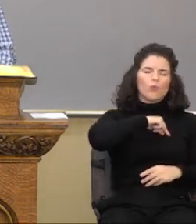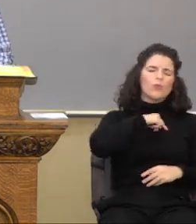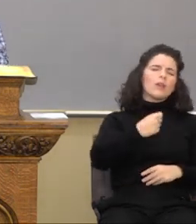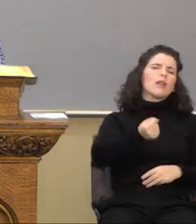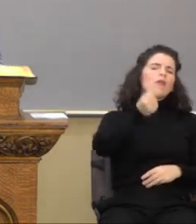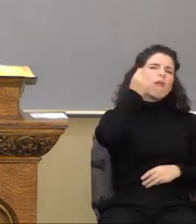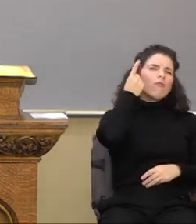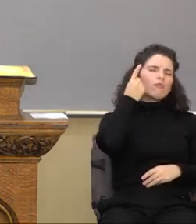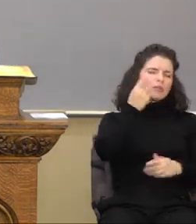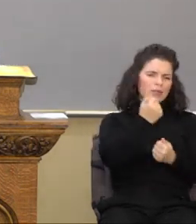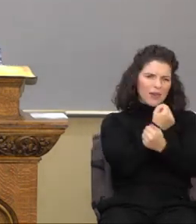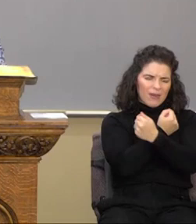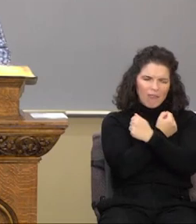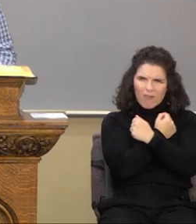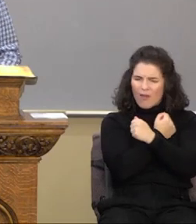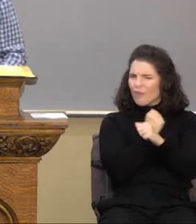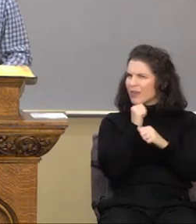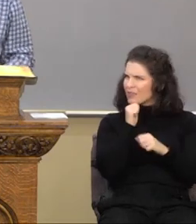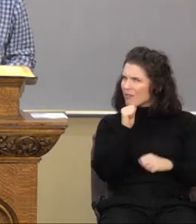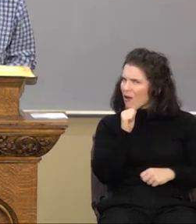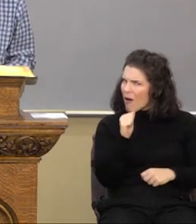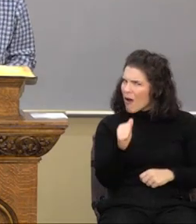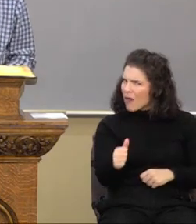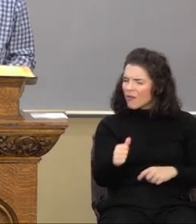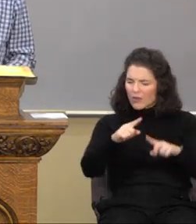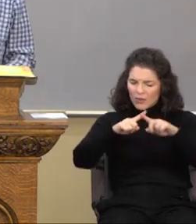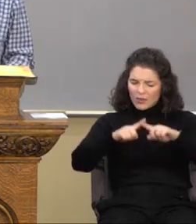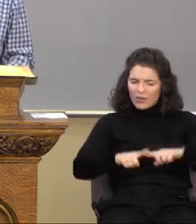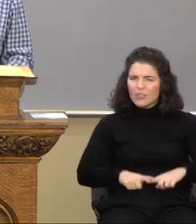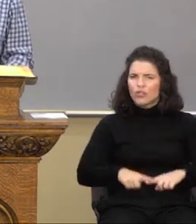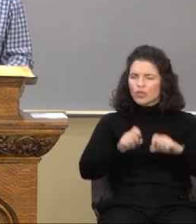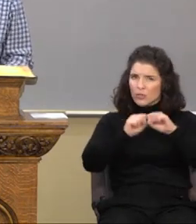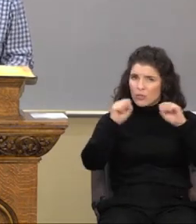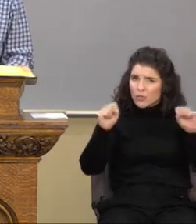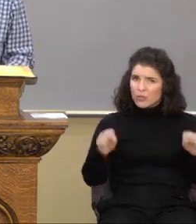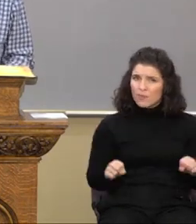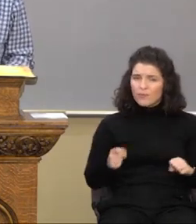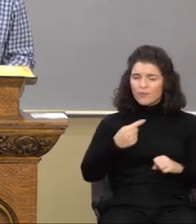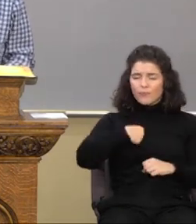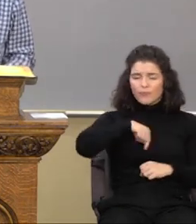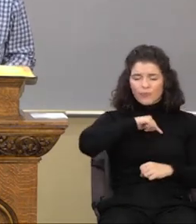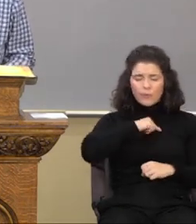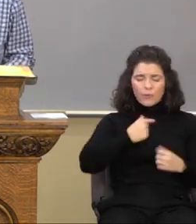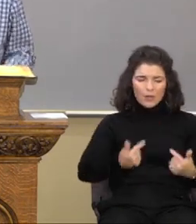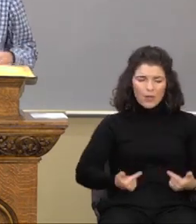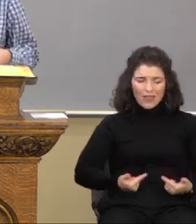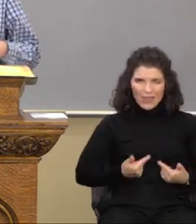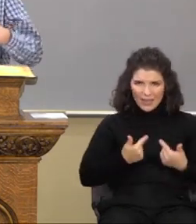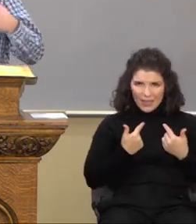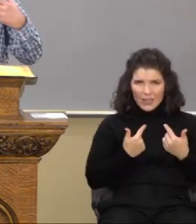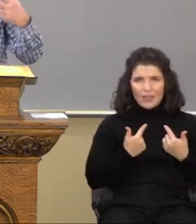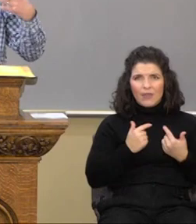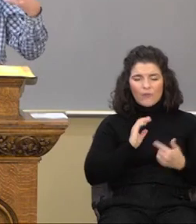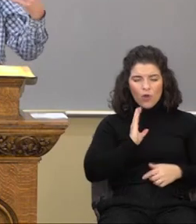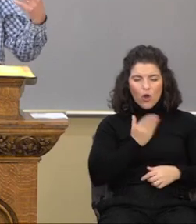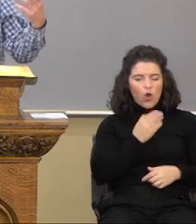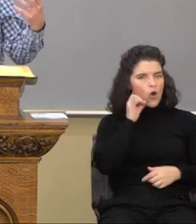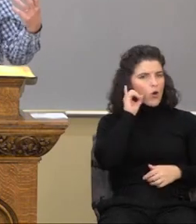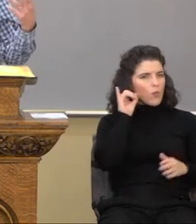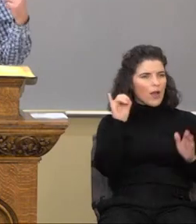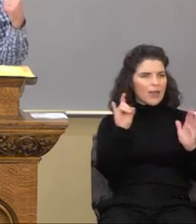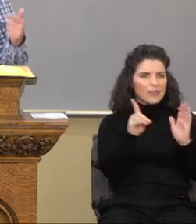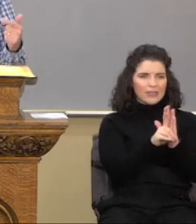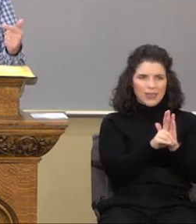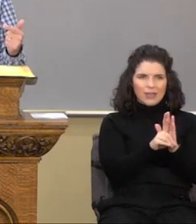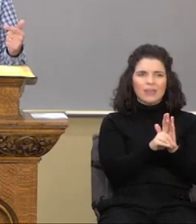is an unconditional system where we live out our identity in